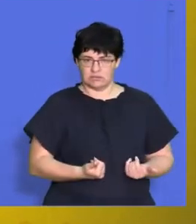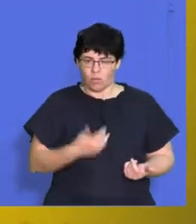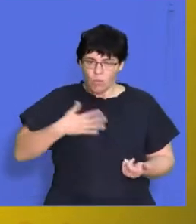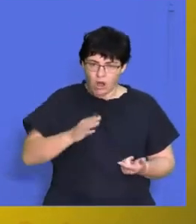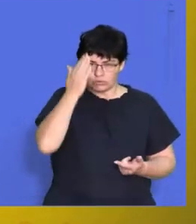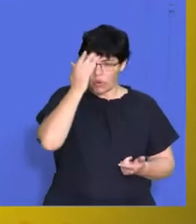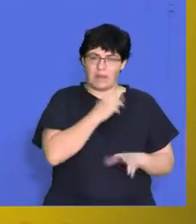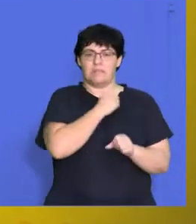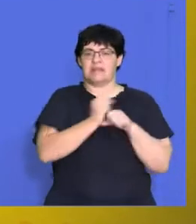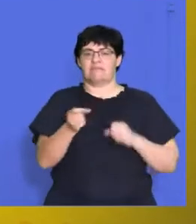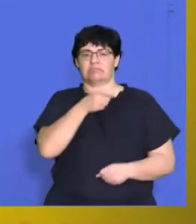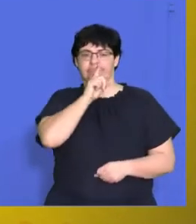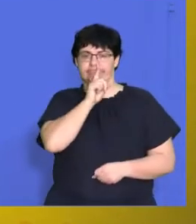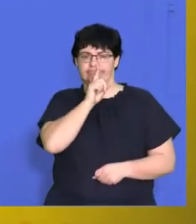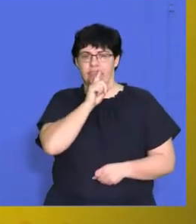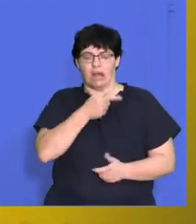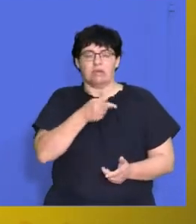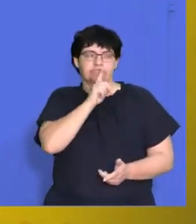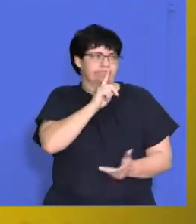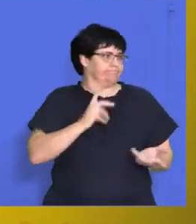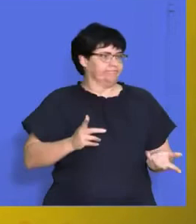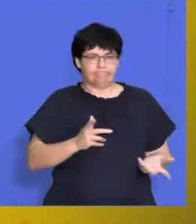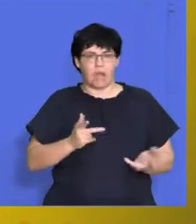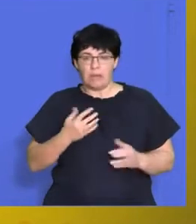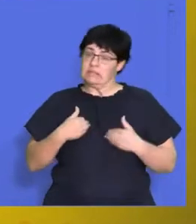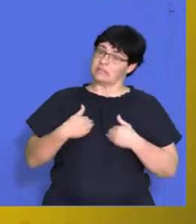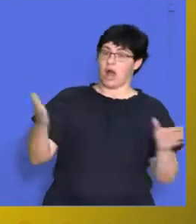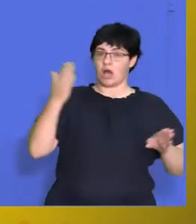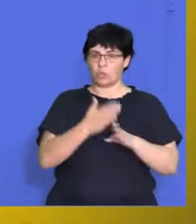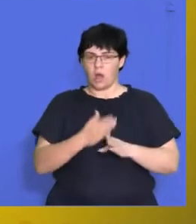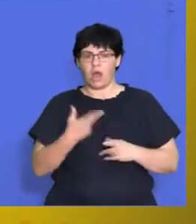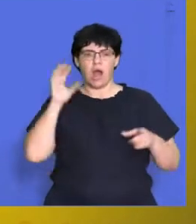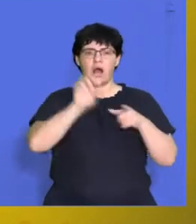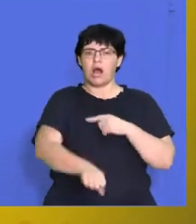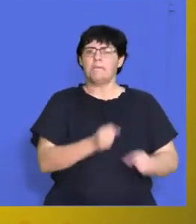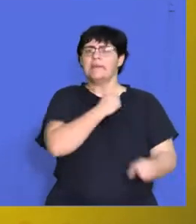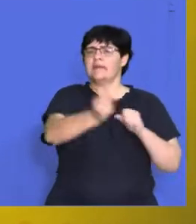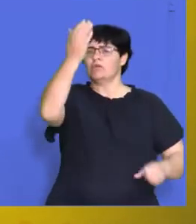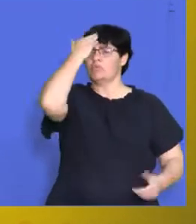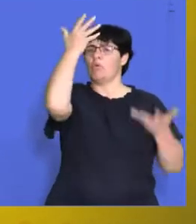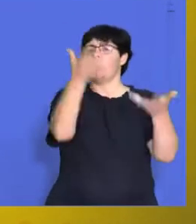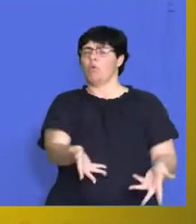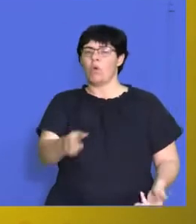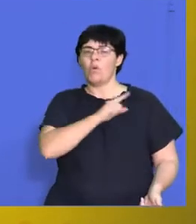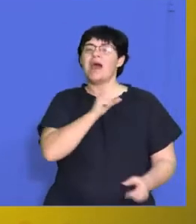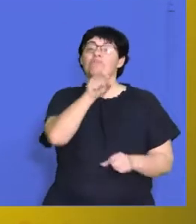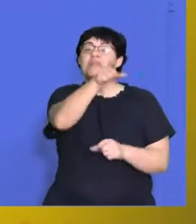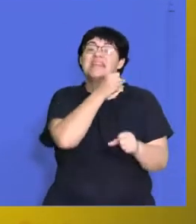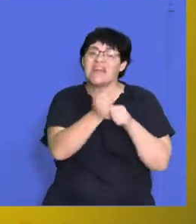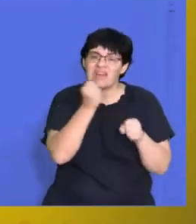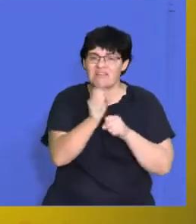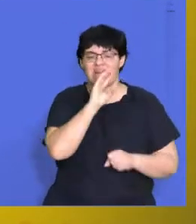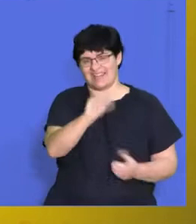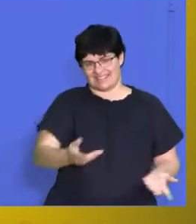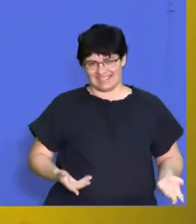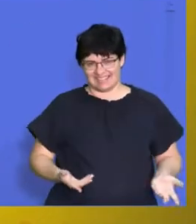business, but you never ask them and the first time you find out is when you actually start work at the business there because you might not have